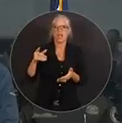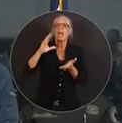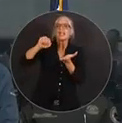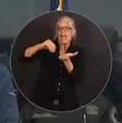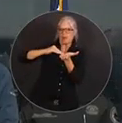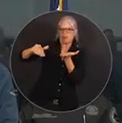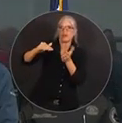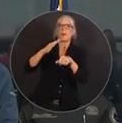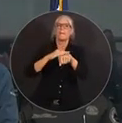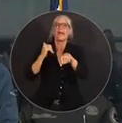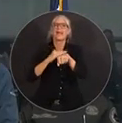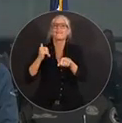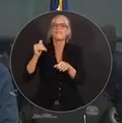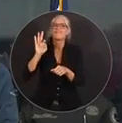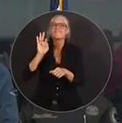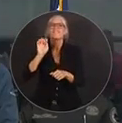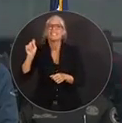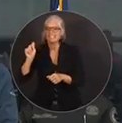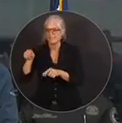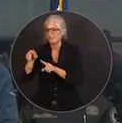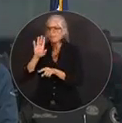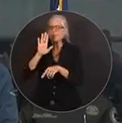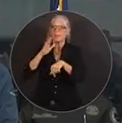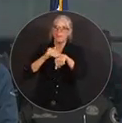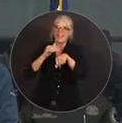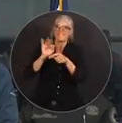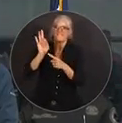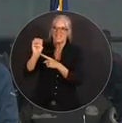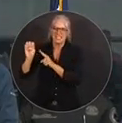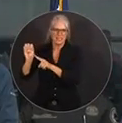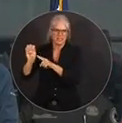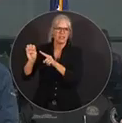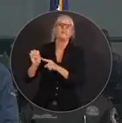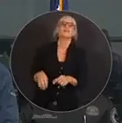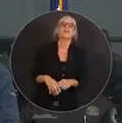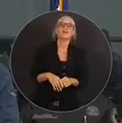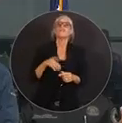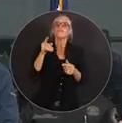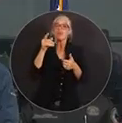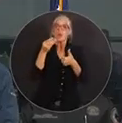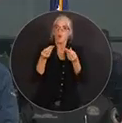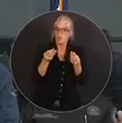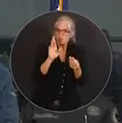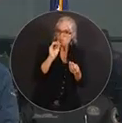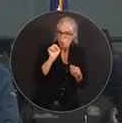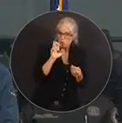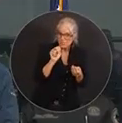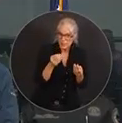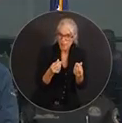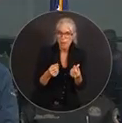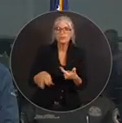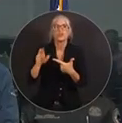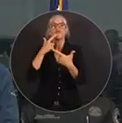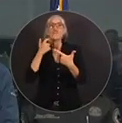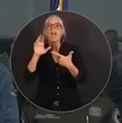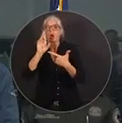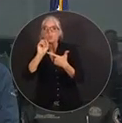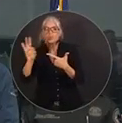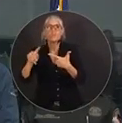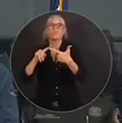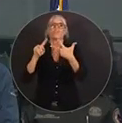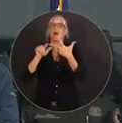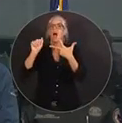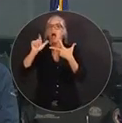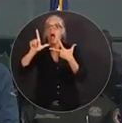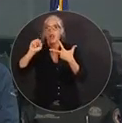applicable pet fees. We have properties, the Rosen Properties, Red Roof Inns, Alofts, La Quintas, Motel 6, Best